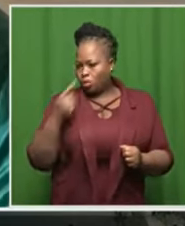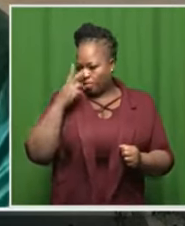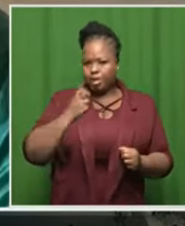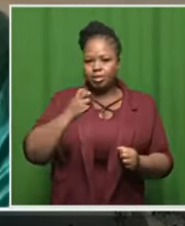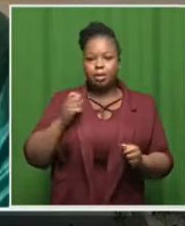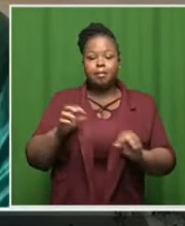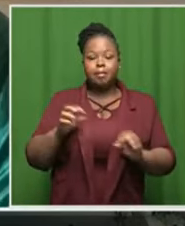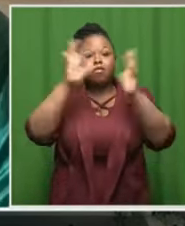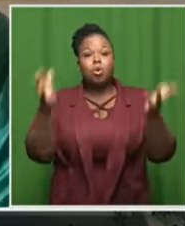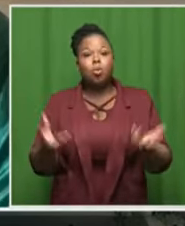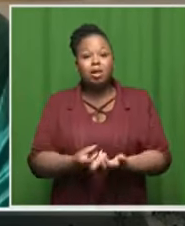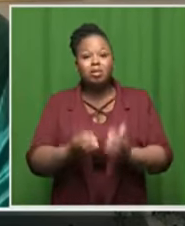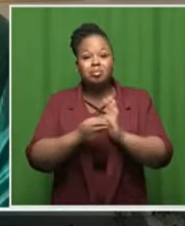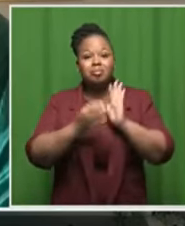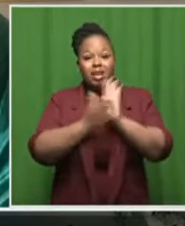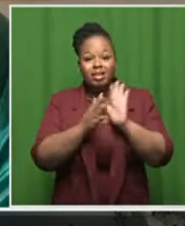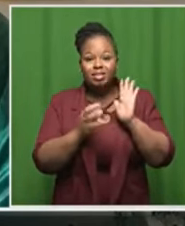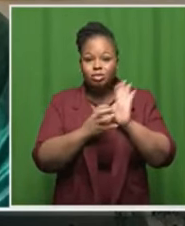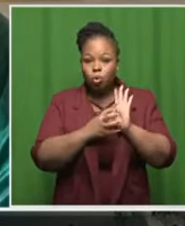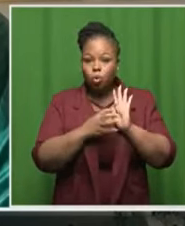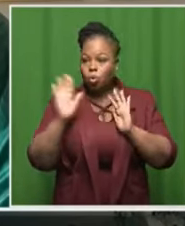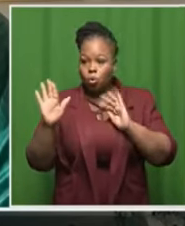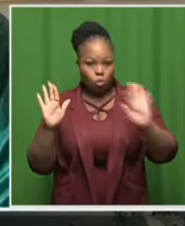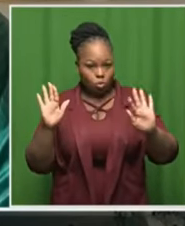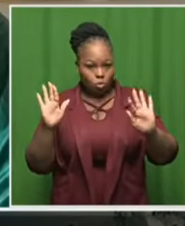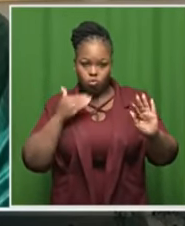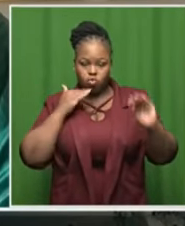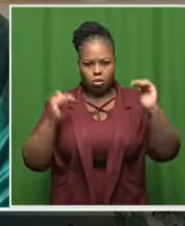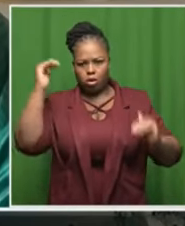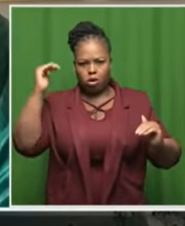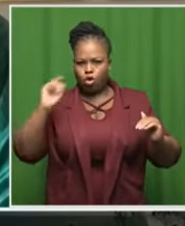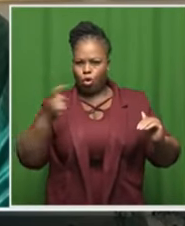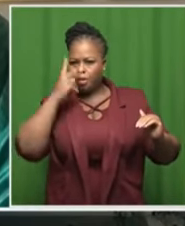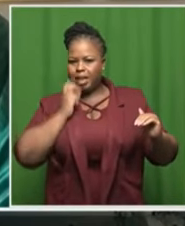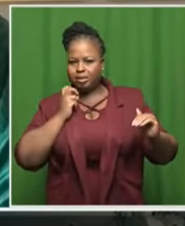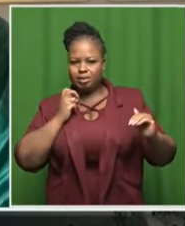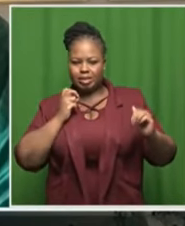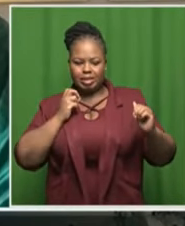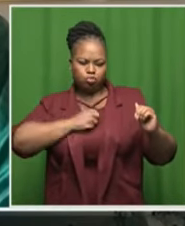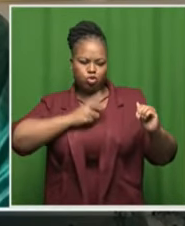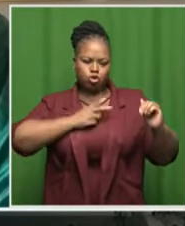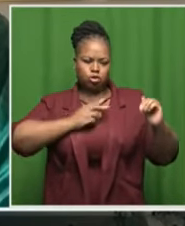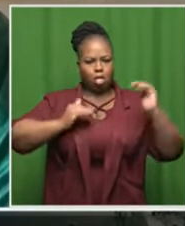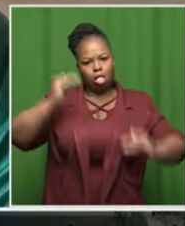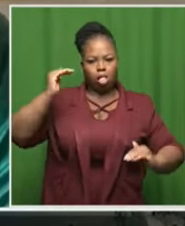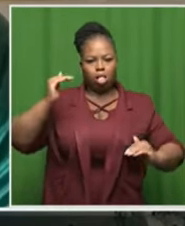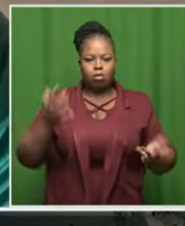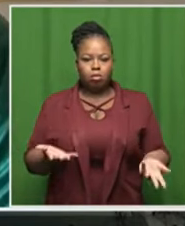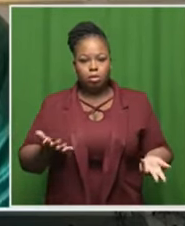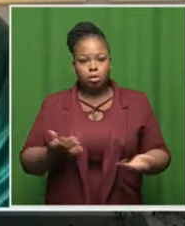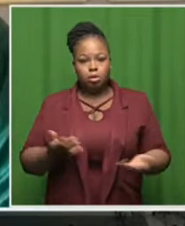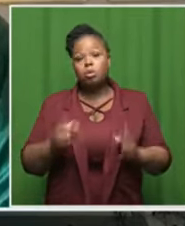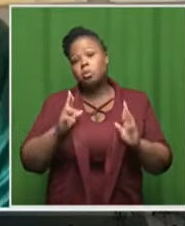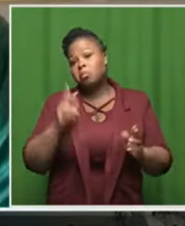world brand uh commercial appeal the all blacks are bigger than the springboks currently and we hope to